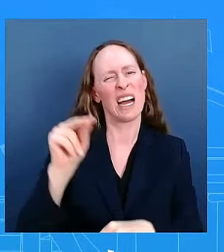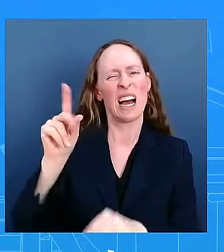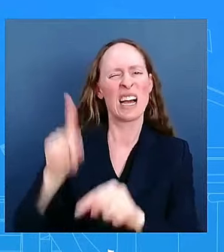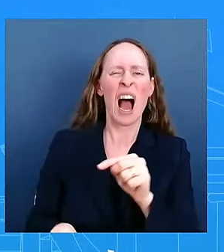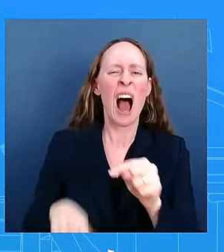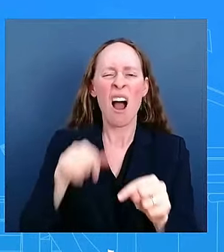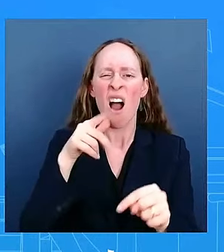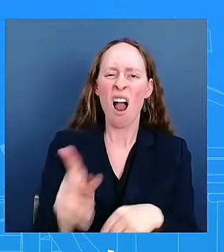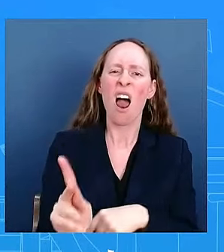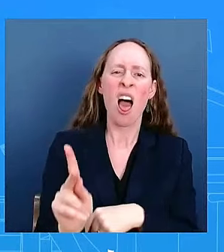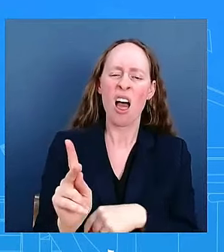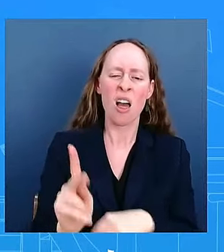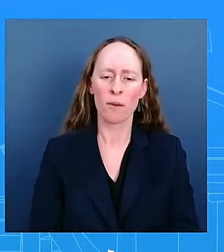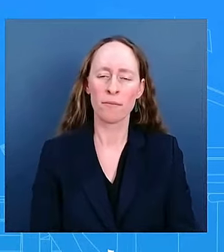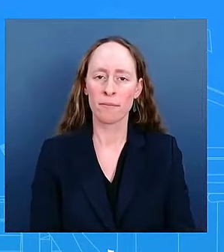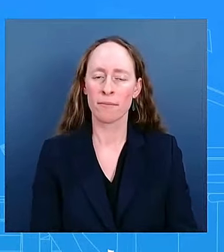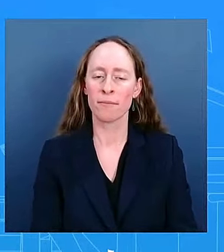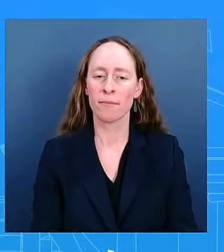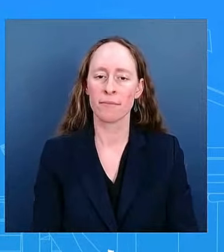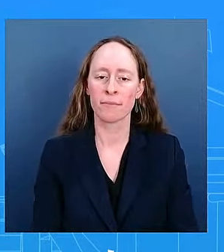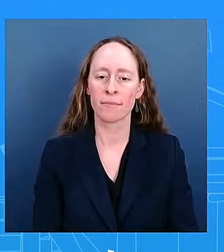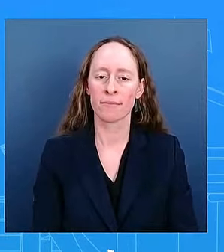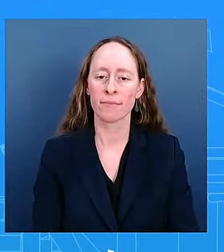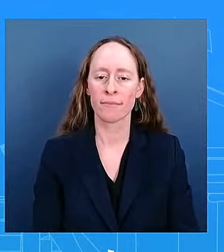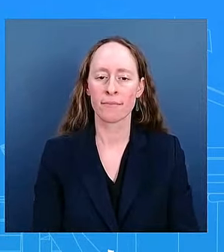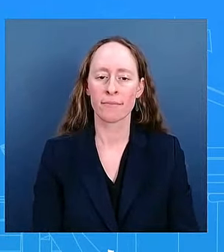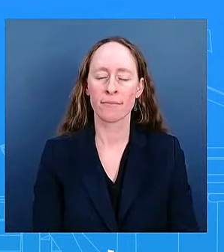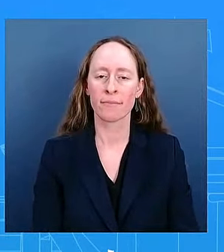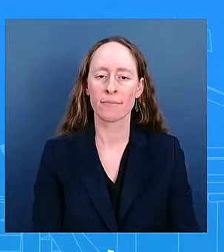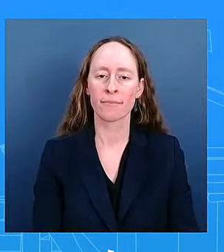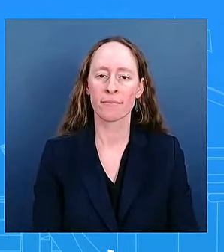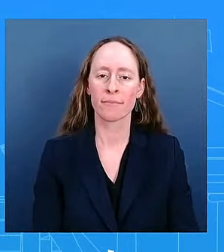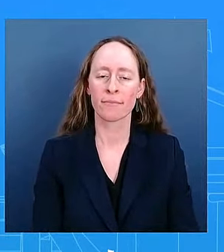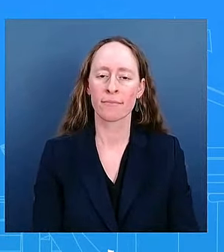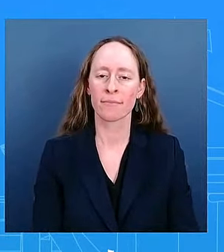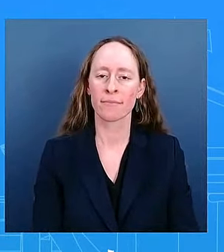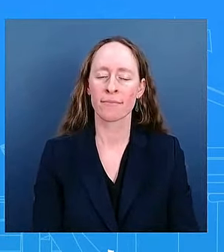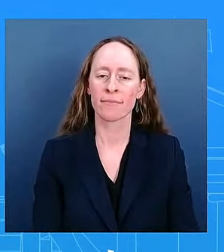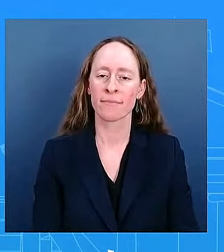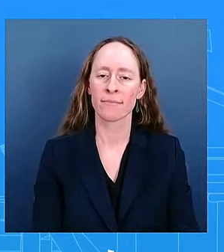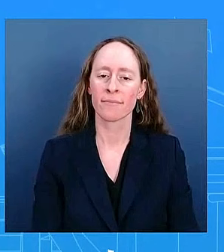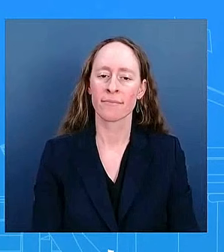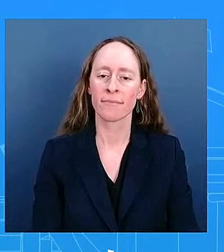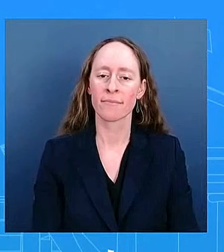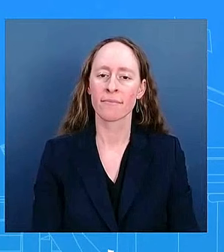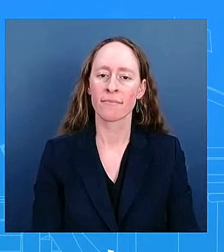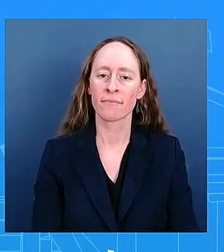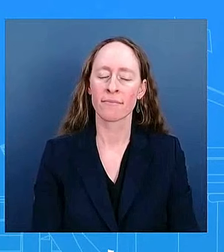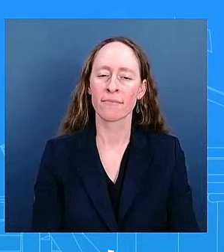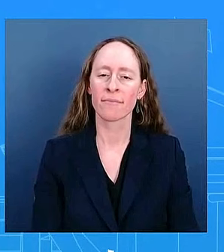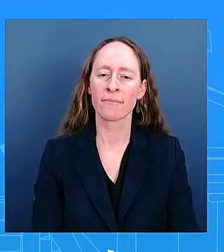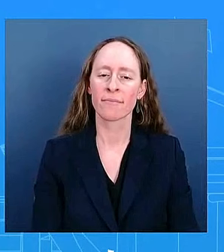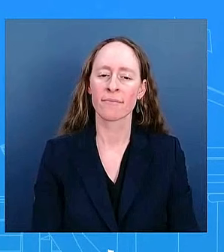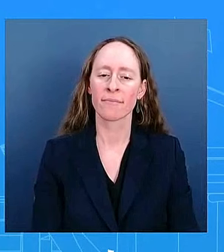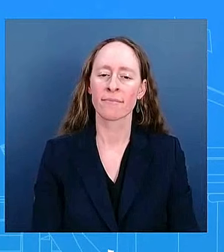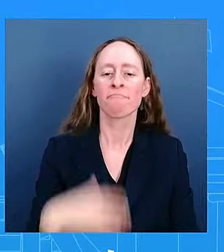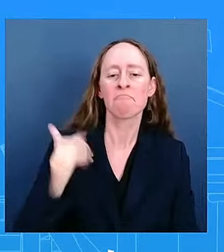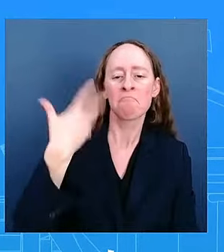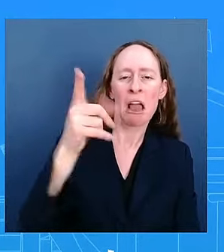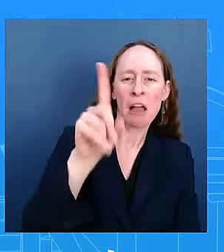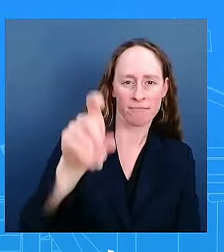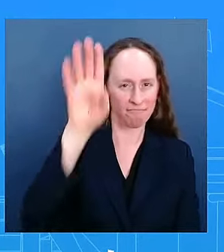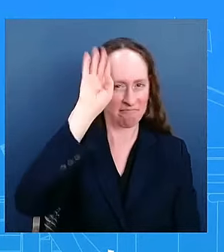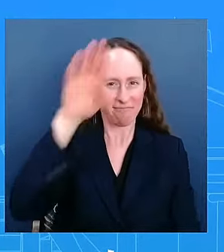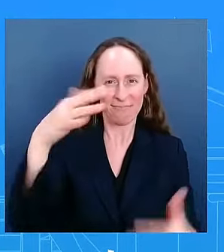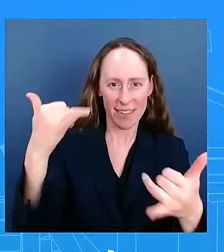jared i want to ask you about you know we're in the less than a week to go before the election i know you can't talk about the